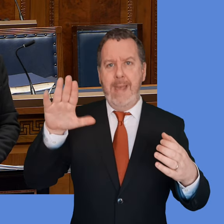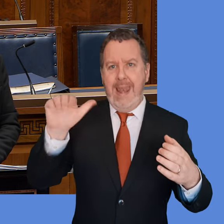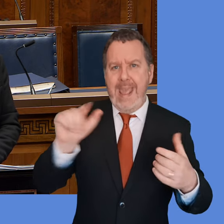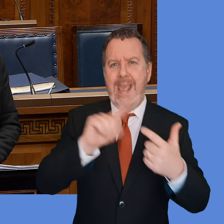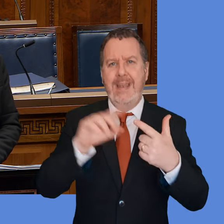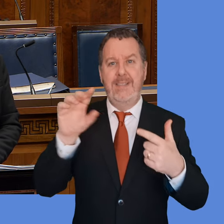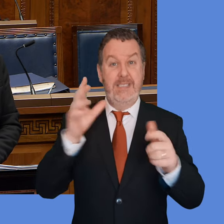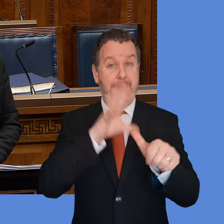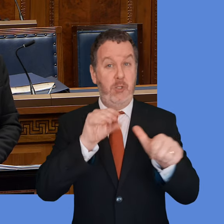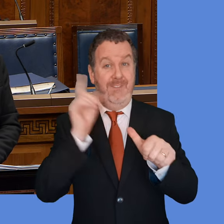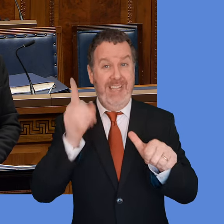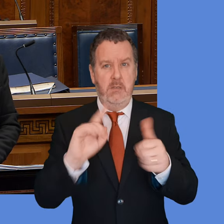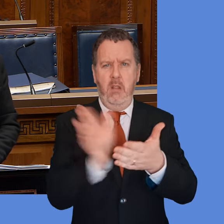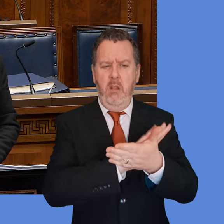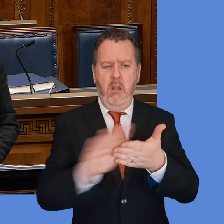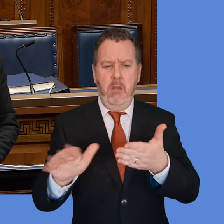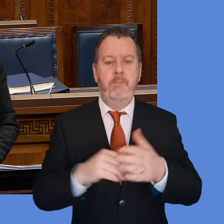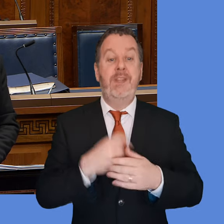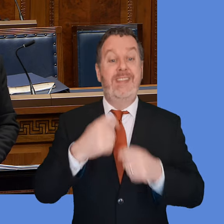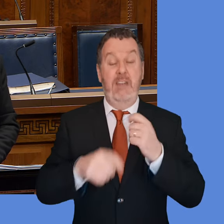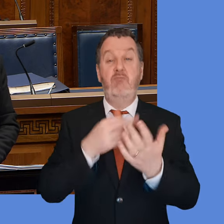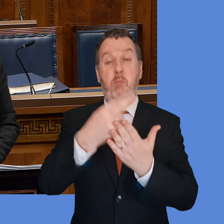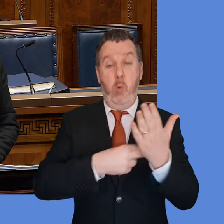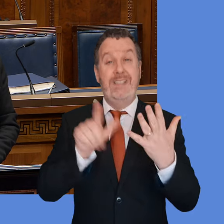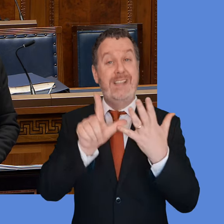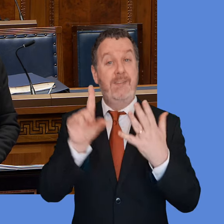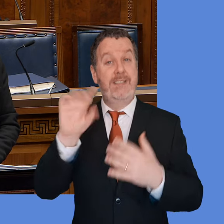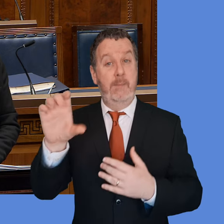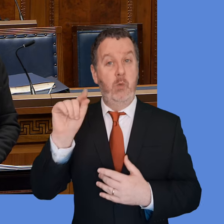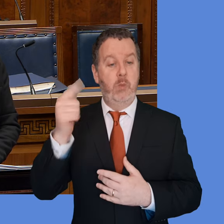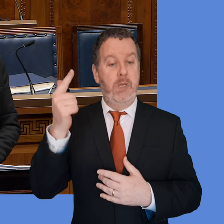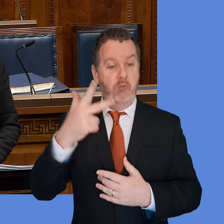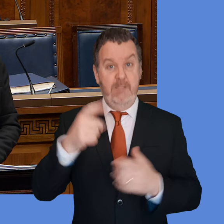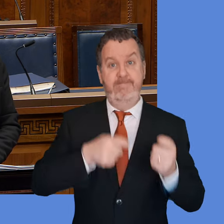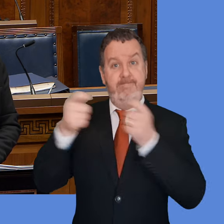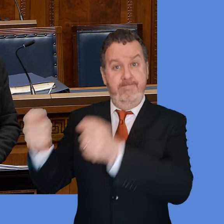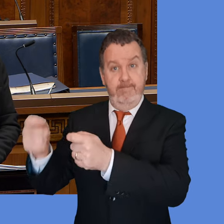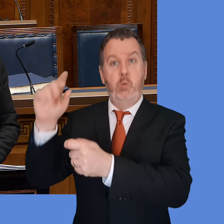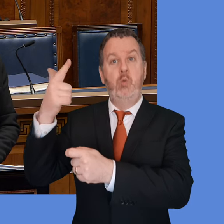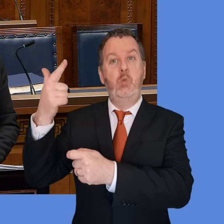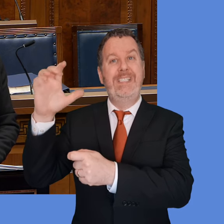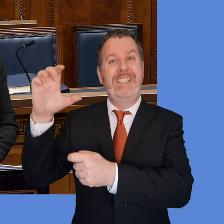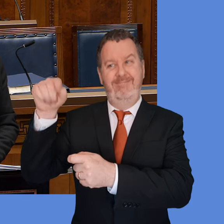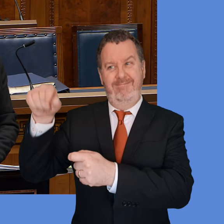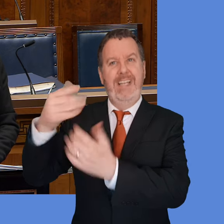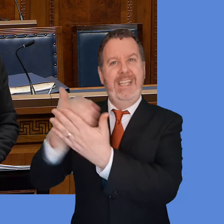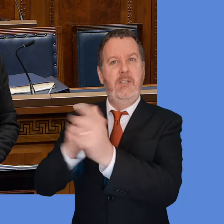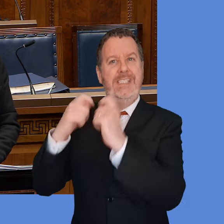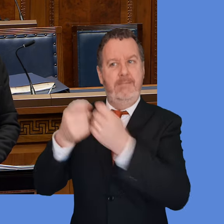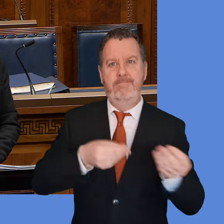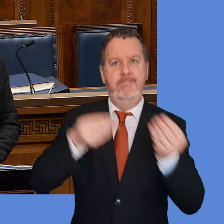dated the 7th of December 2023 was shared with the module 2c legal team inquiry legal team on the 8th of December.